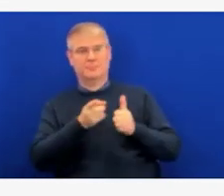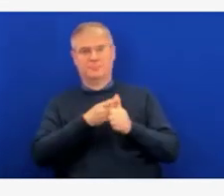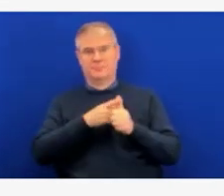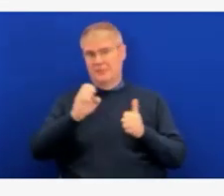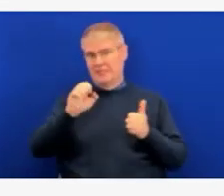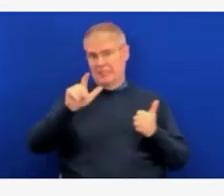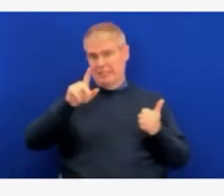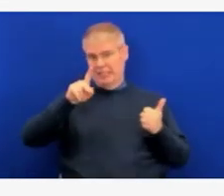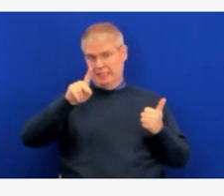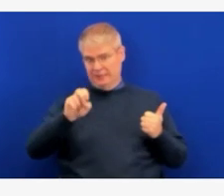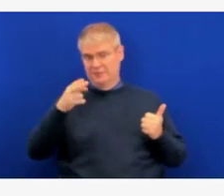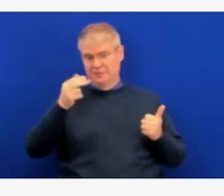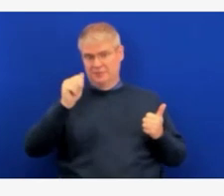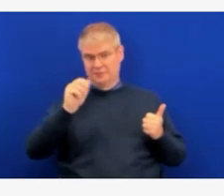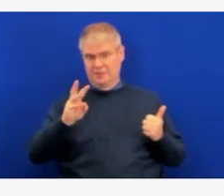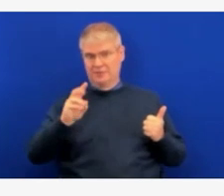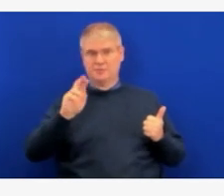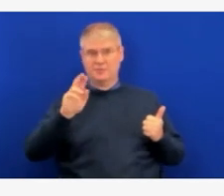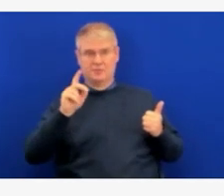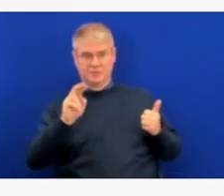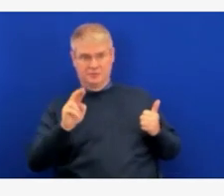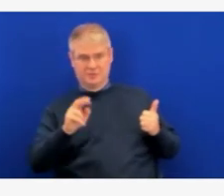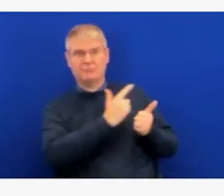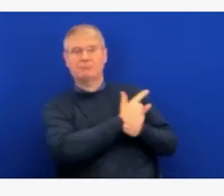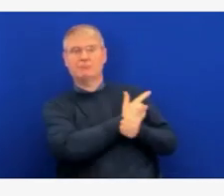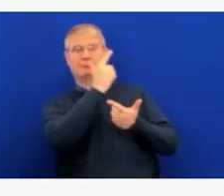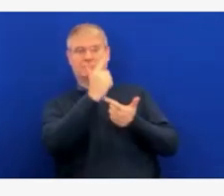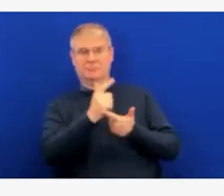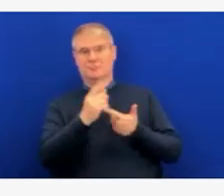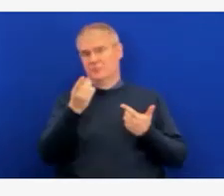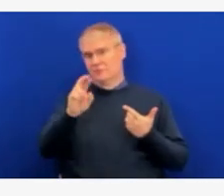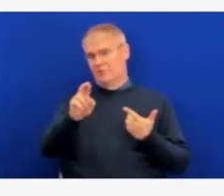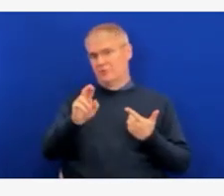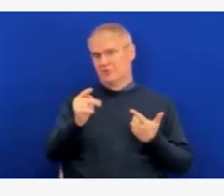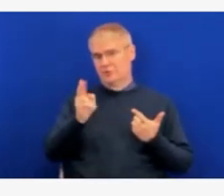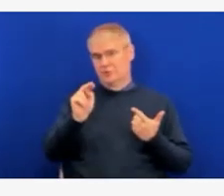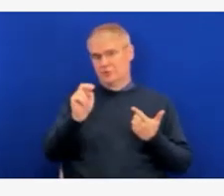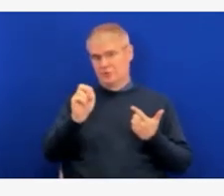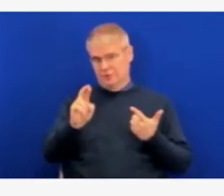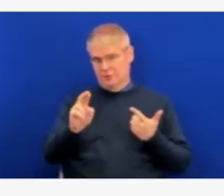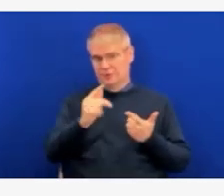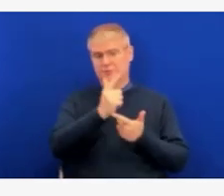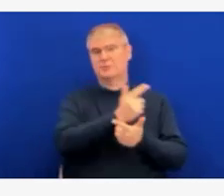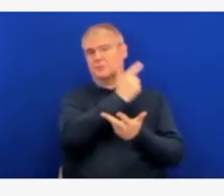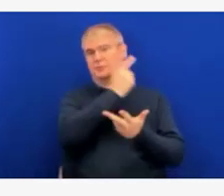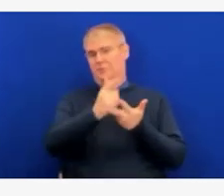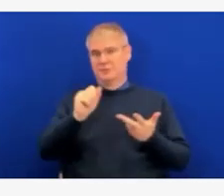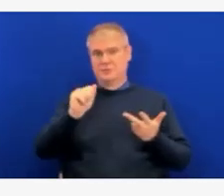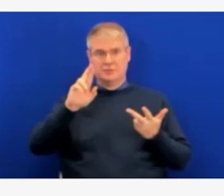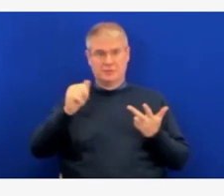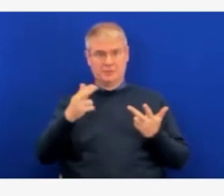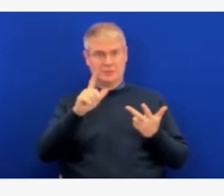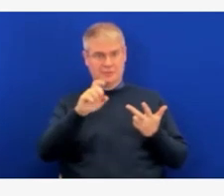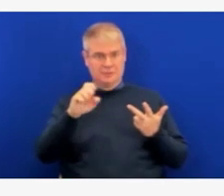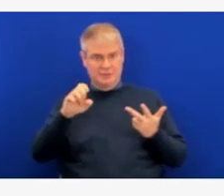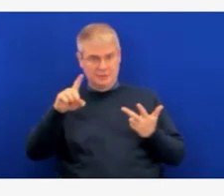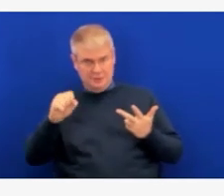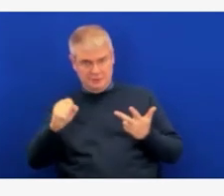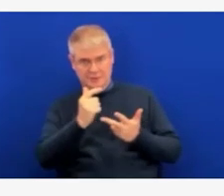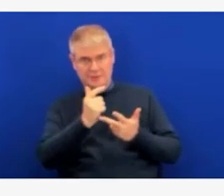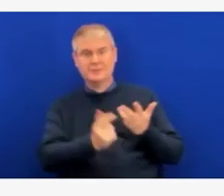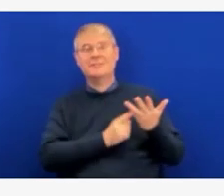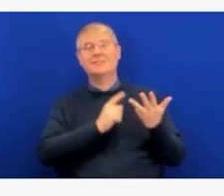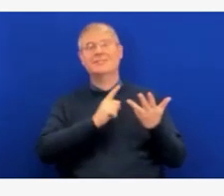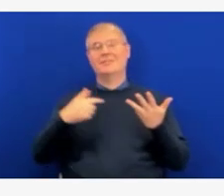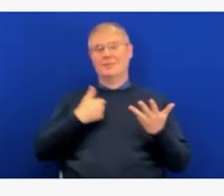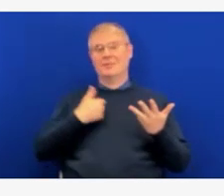Dr. Catherine Turner, Idaho Immunization Program Manager Sarah Leeds, and our guest, Dr. Lisa Barker, who is a pediatrician at St.